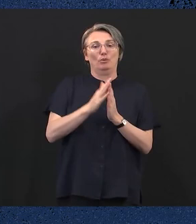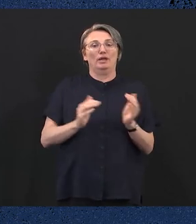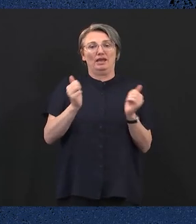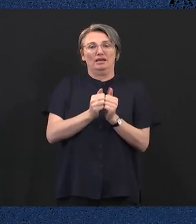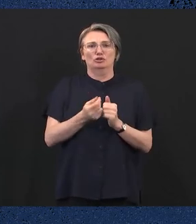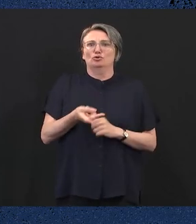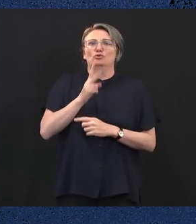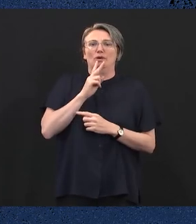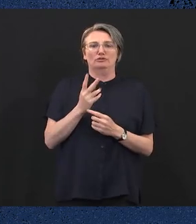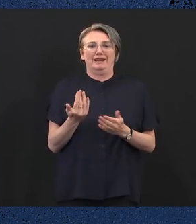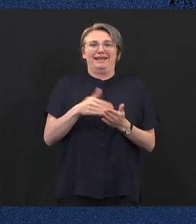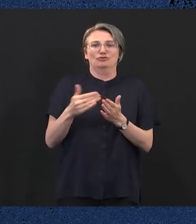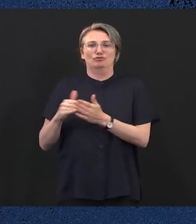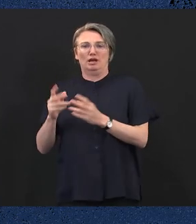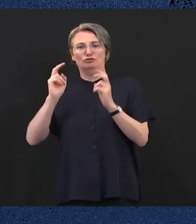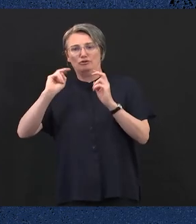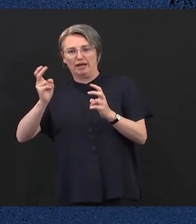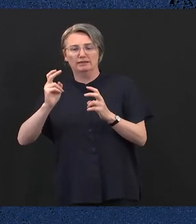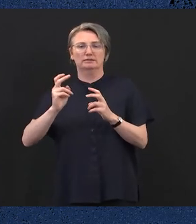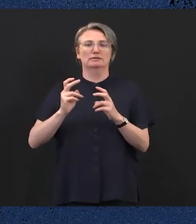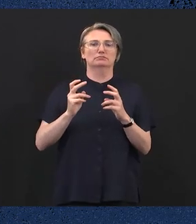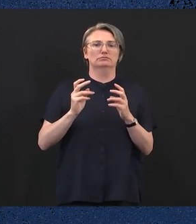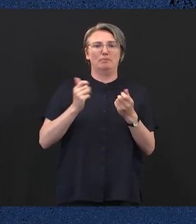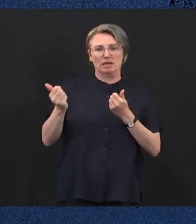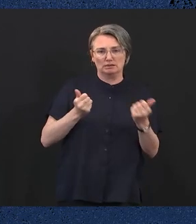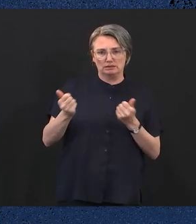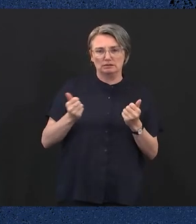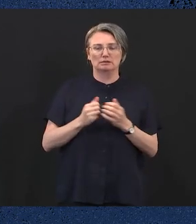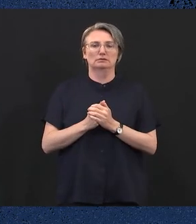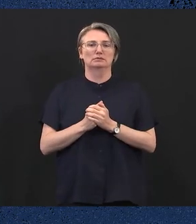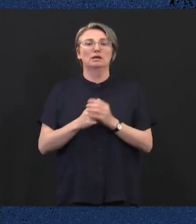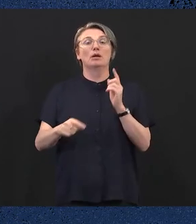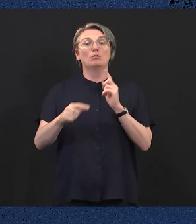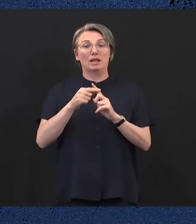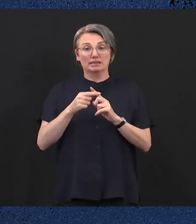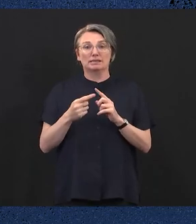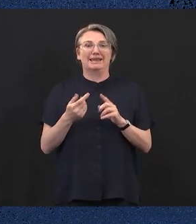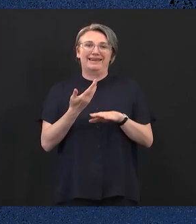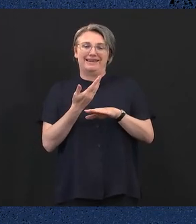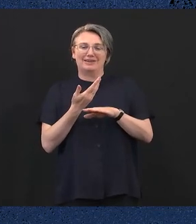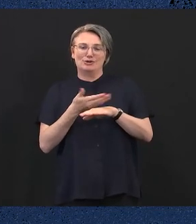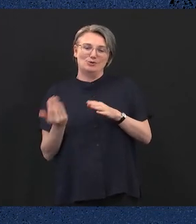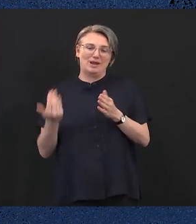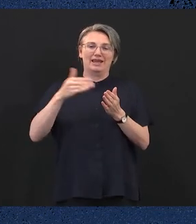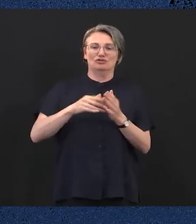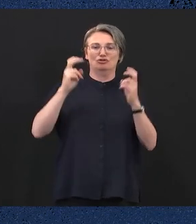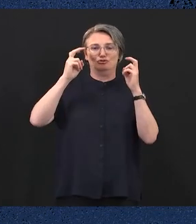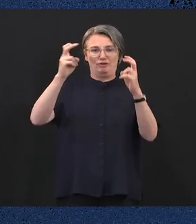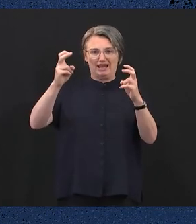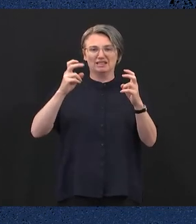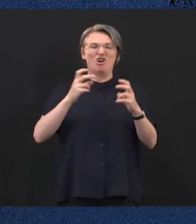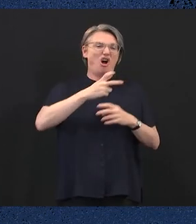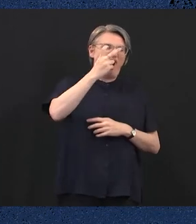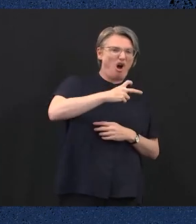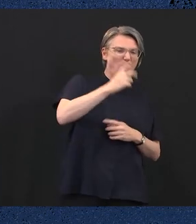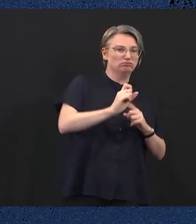Victoria and will build another 23 velocity three-car seats to replace older trains